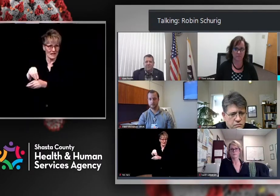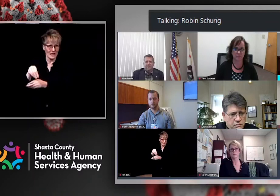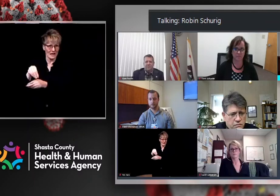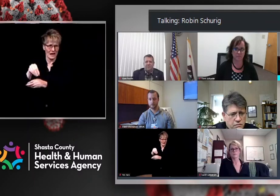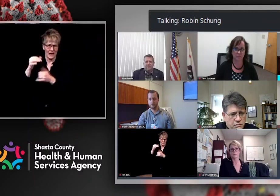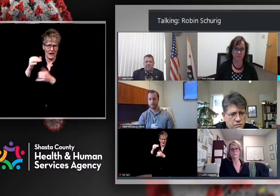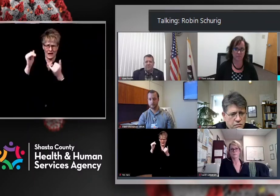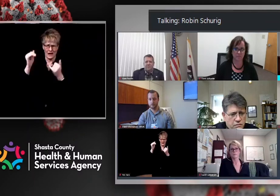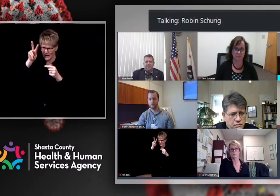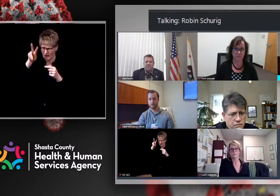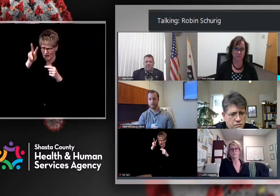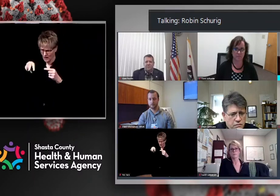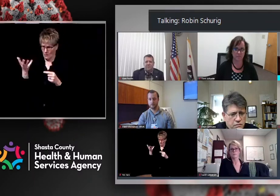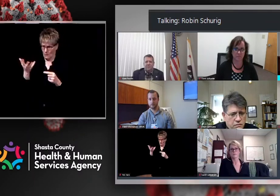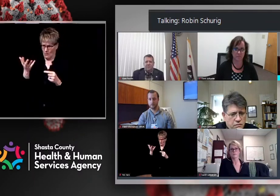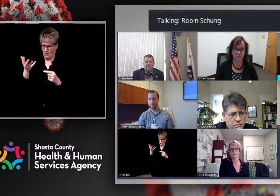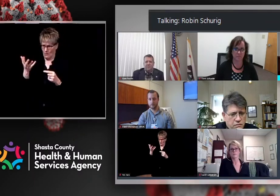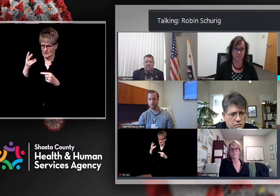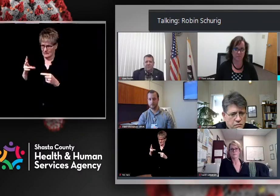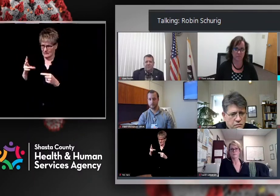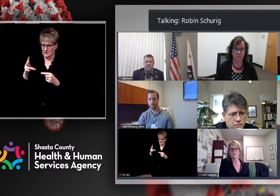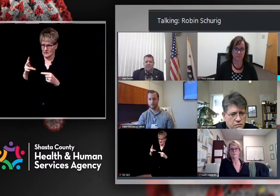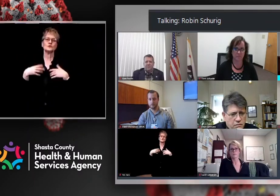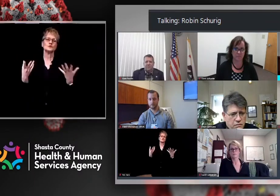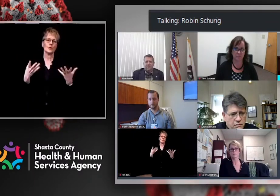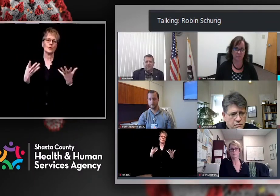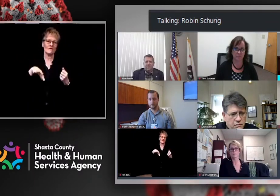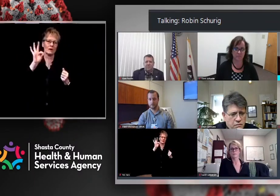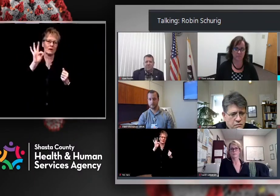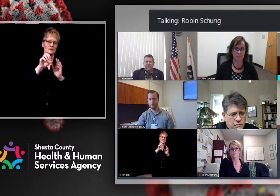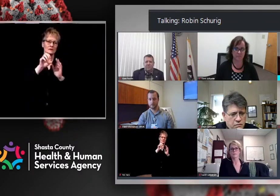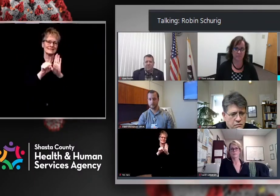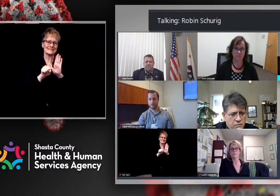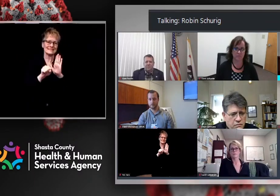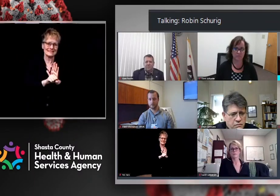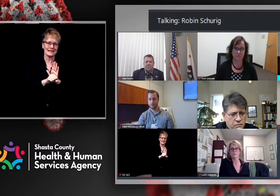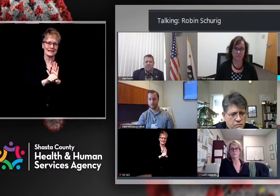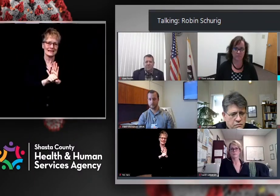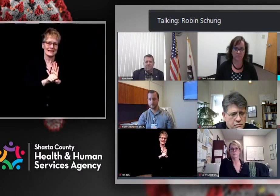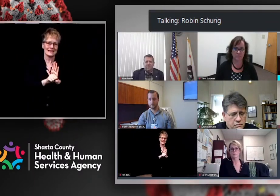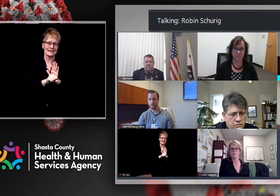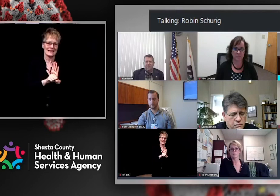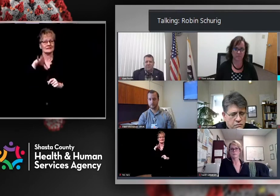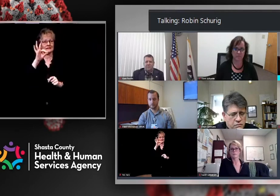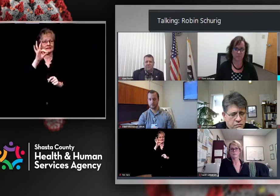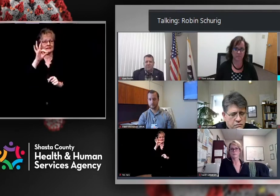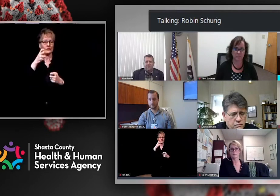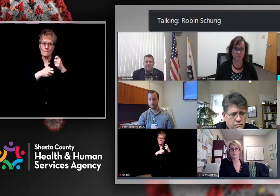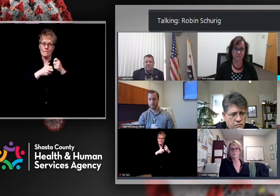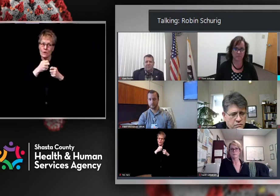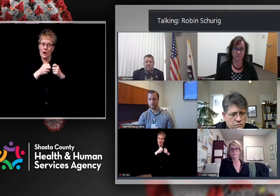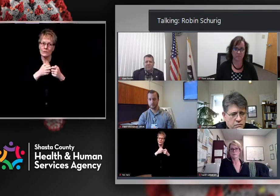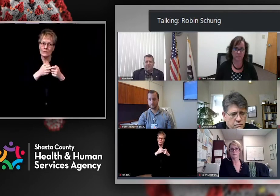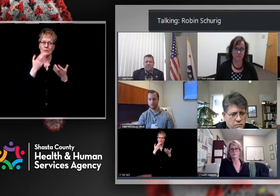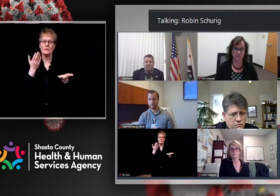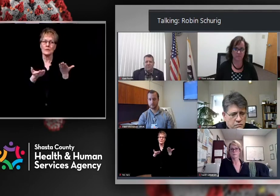the state mentioned that they're looking into some issues with the data, and so they are not releasing new data for today, or they haven't so far anyway.